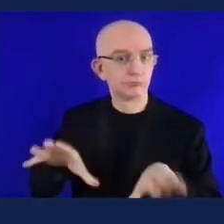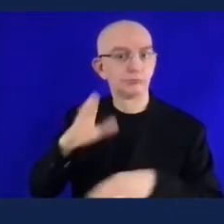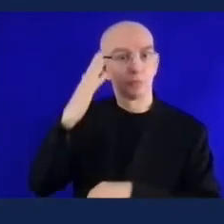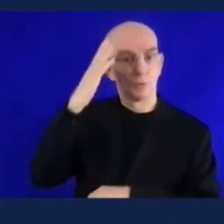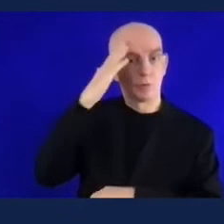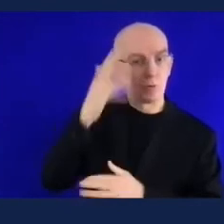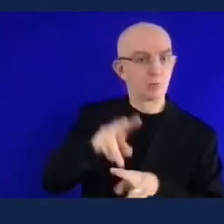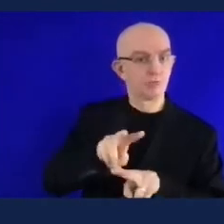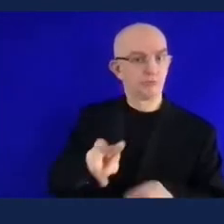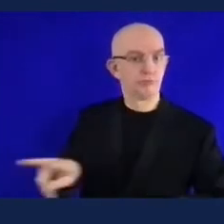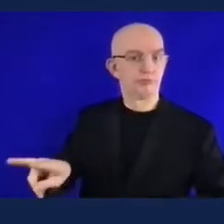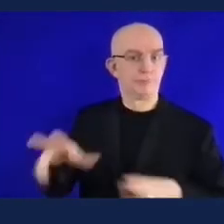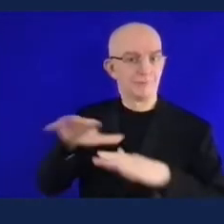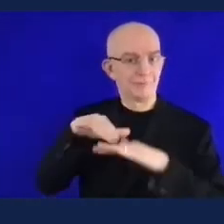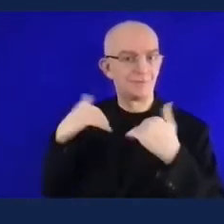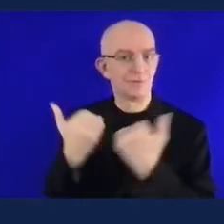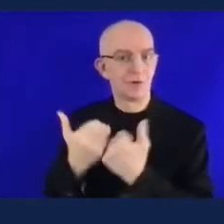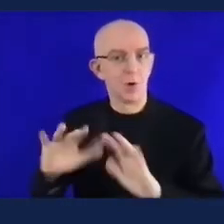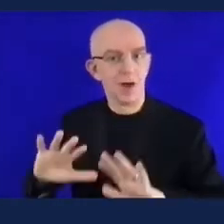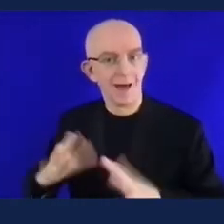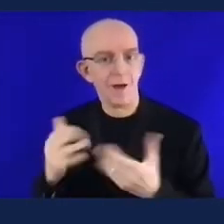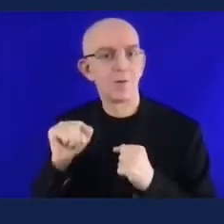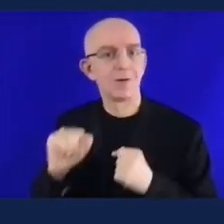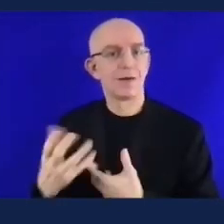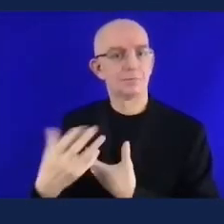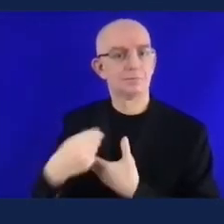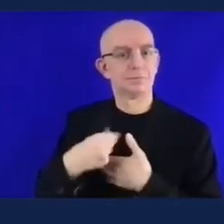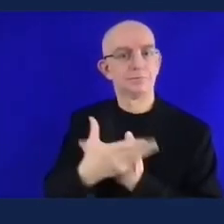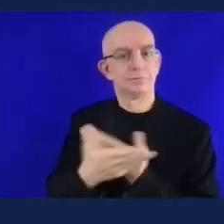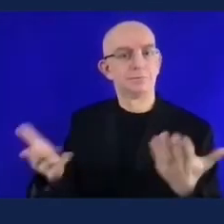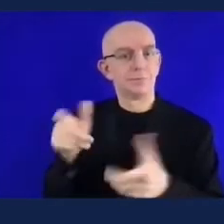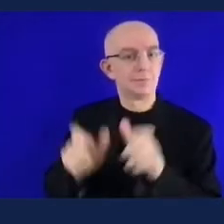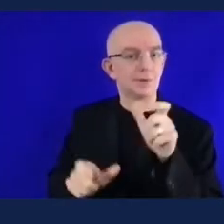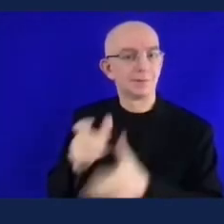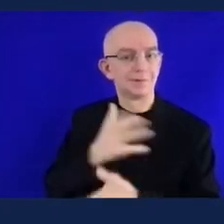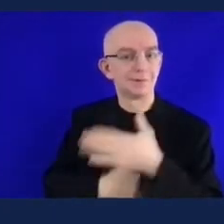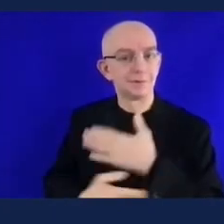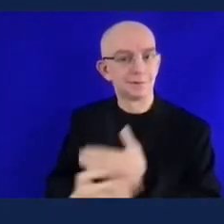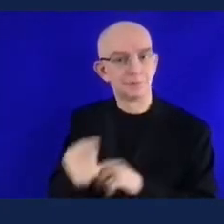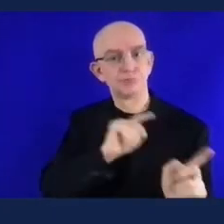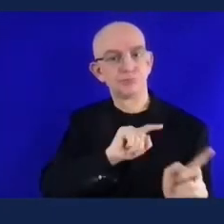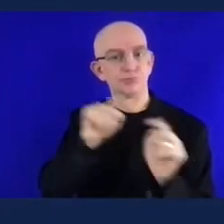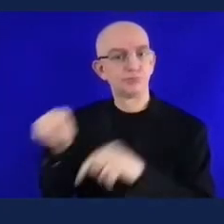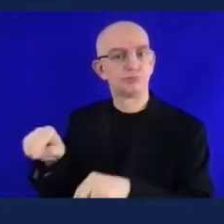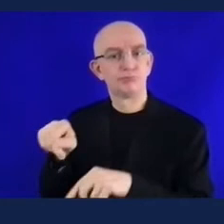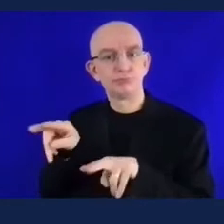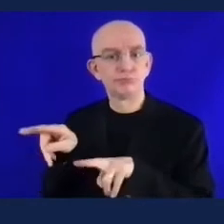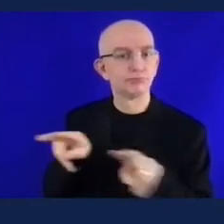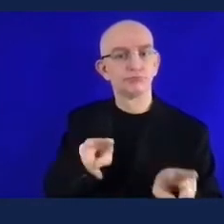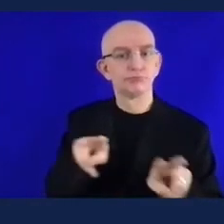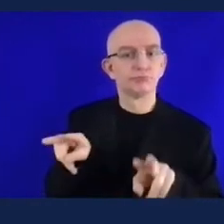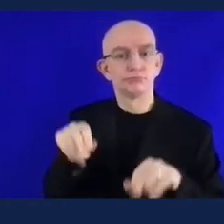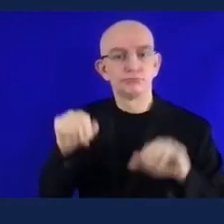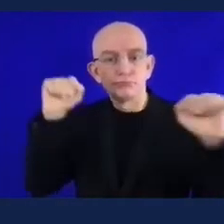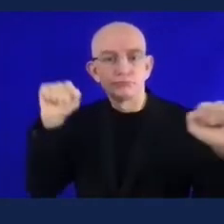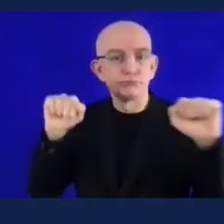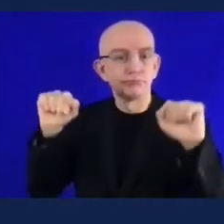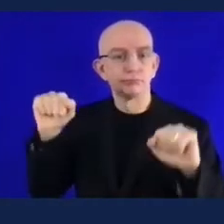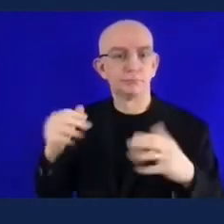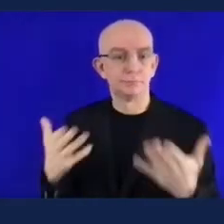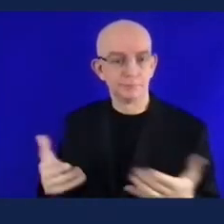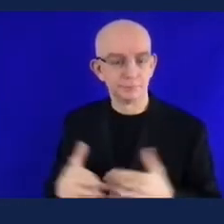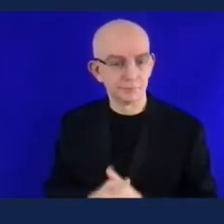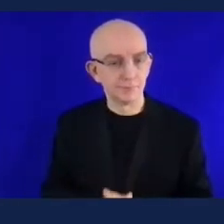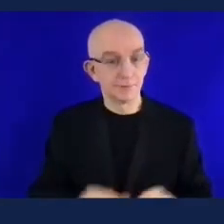associations focusing purely on playing opportunities but ensure they take holistic approaches to access and